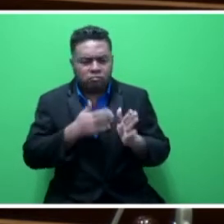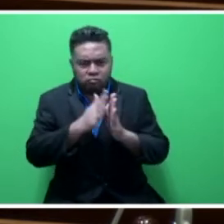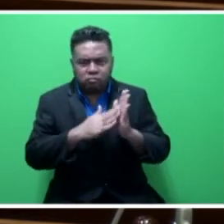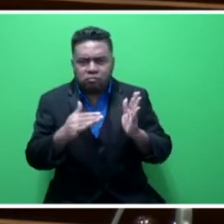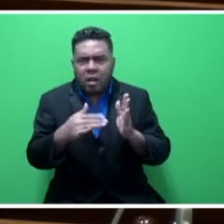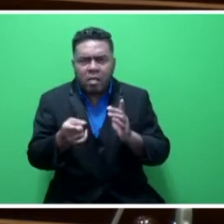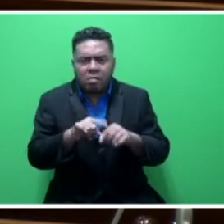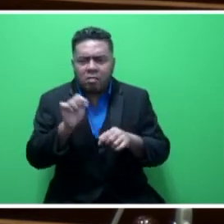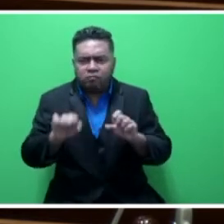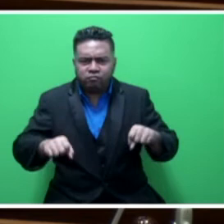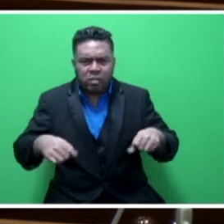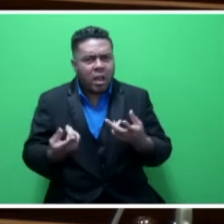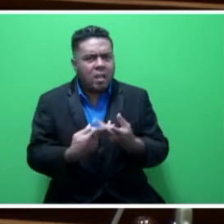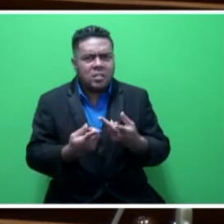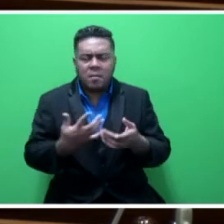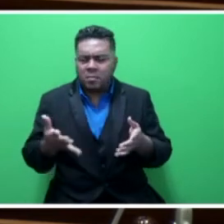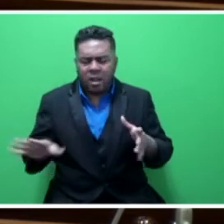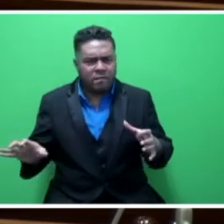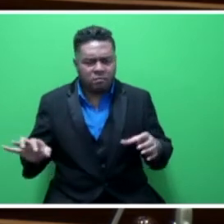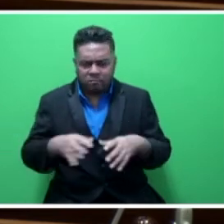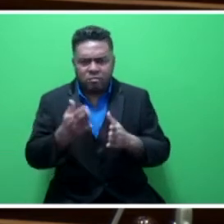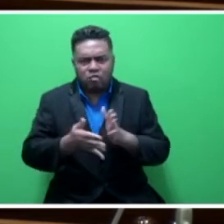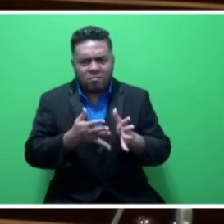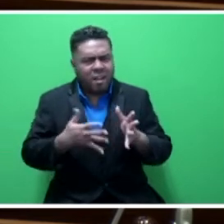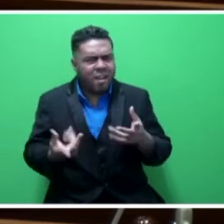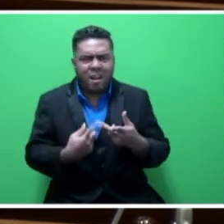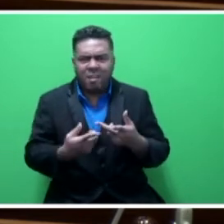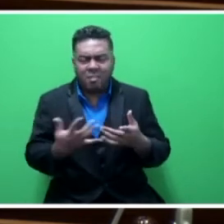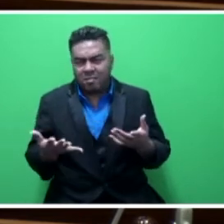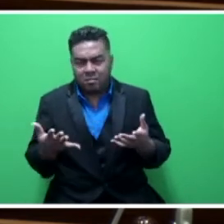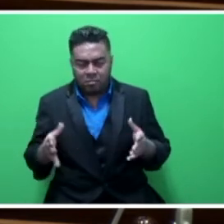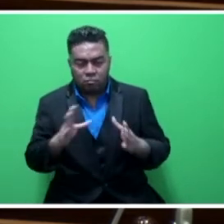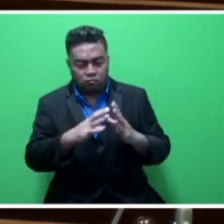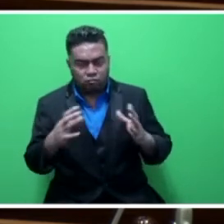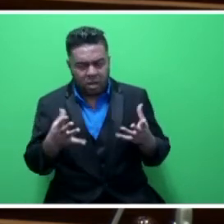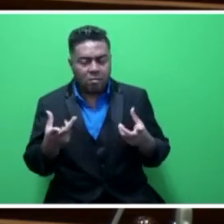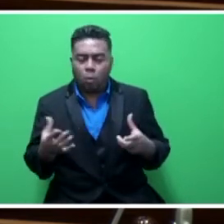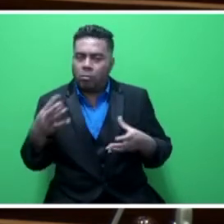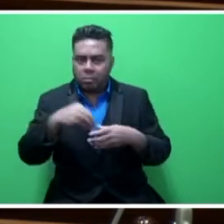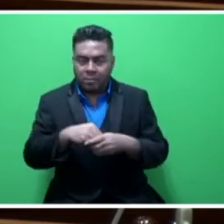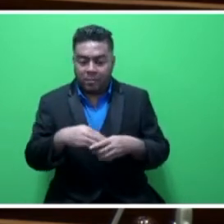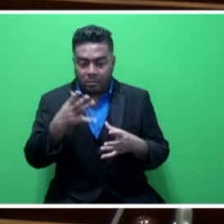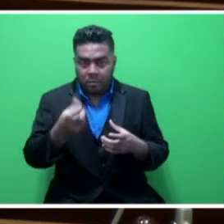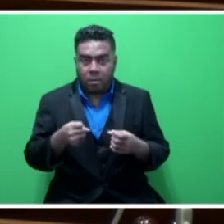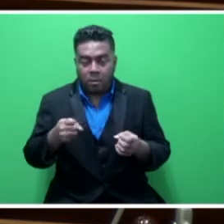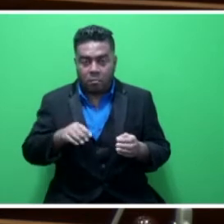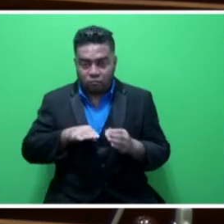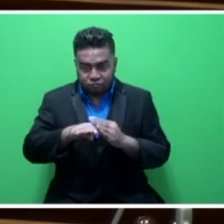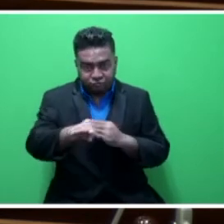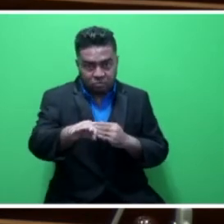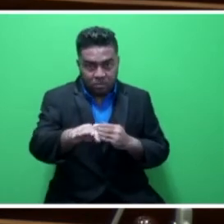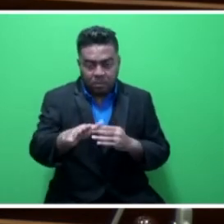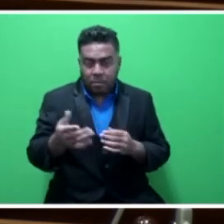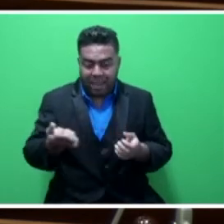carriage, motorcycle, traction engine, tractor, or other carriage or vehicle are propelled or capable of being propelled by